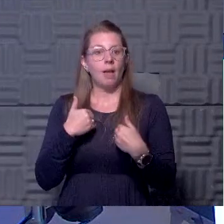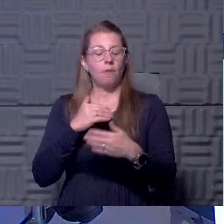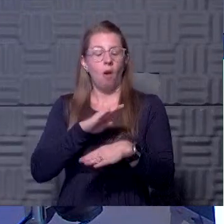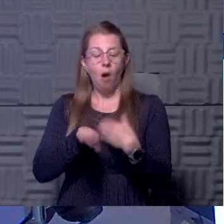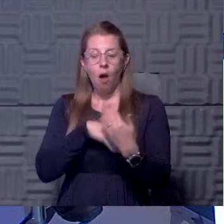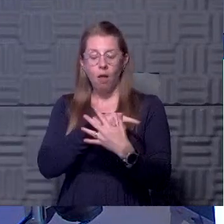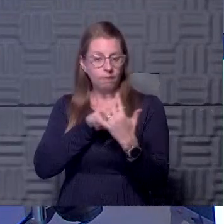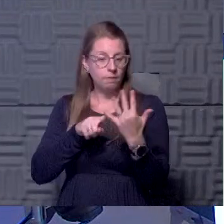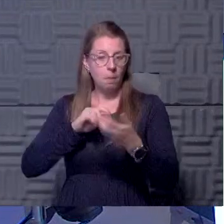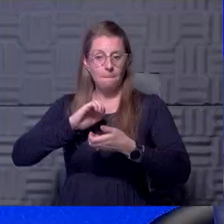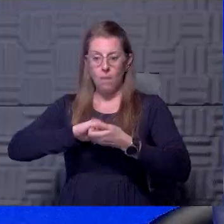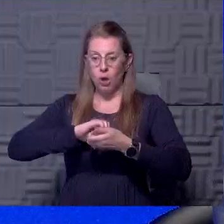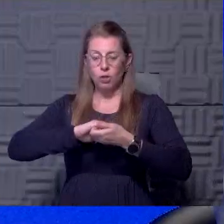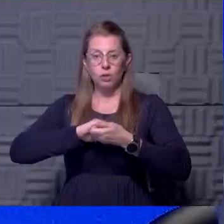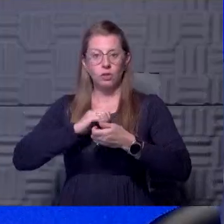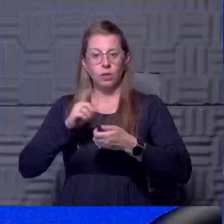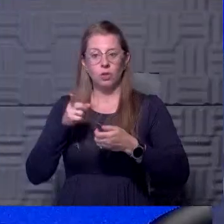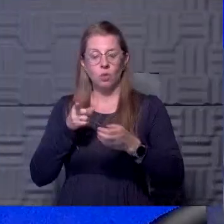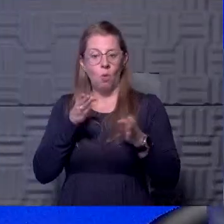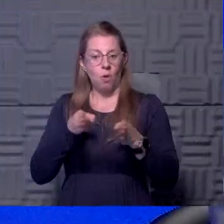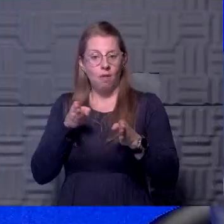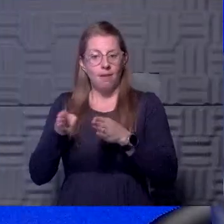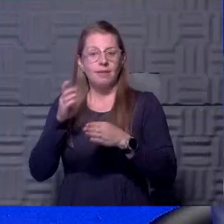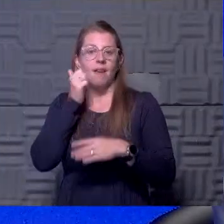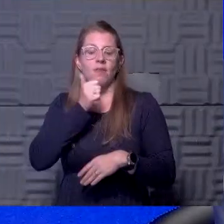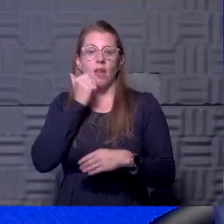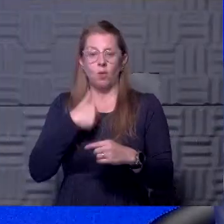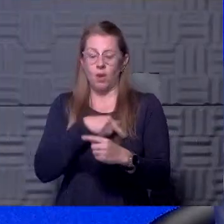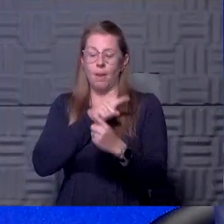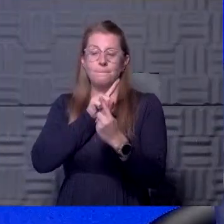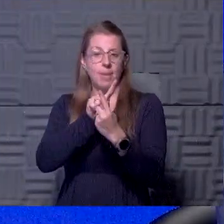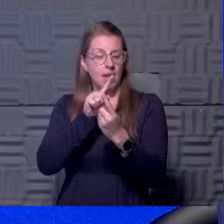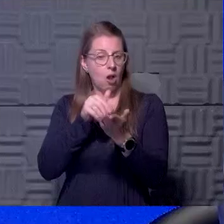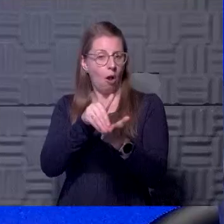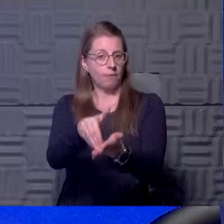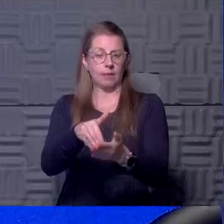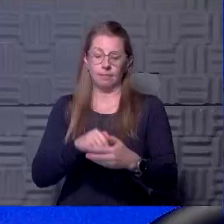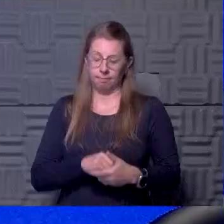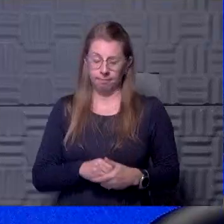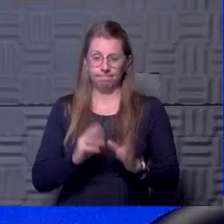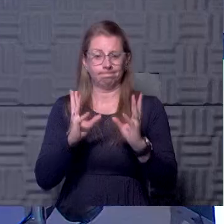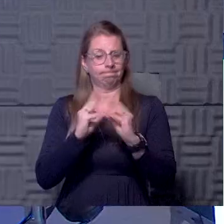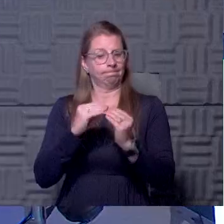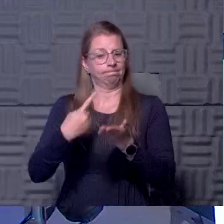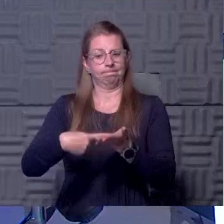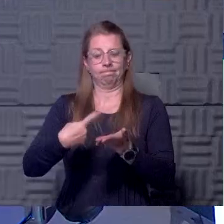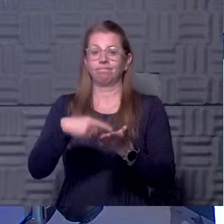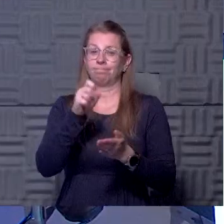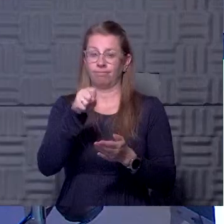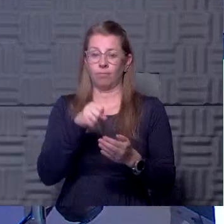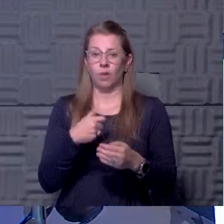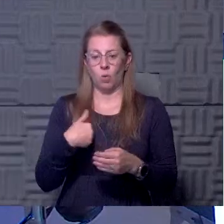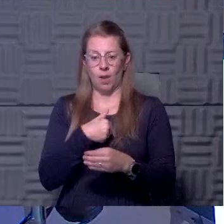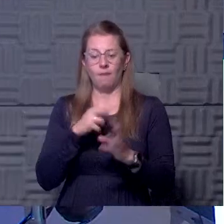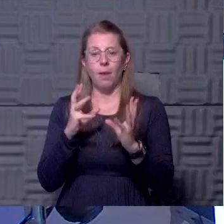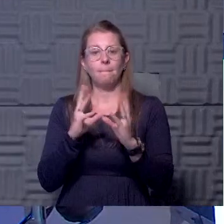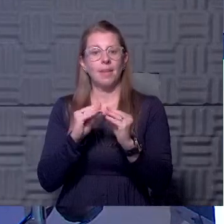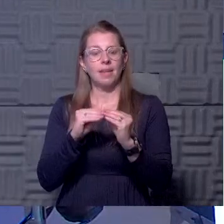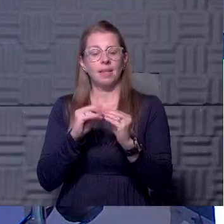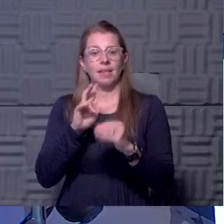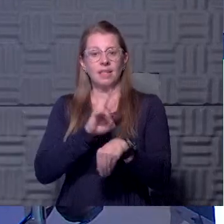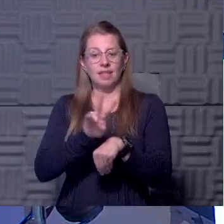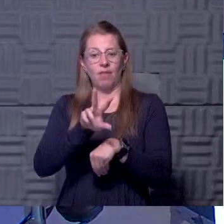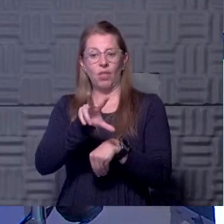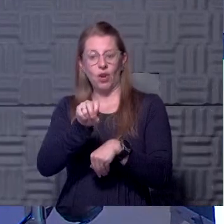you, um, organize it every day. So we are meeting quite actively and frequently about all this. Yeah. Yeah. We have a meeting at 7 30 every morning